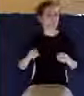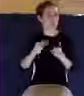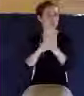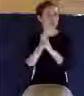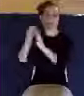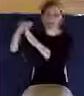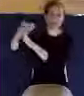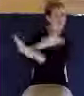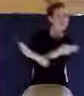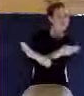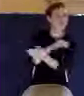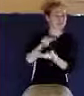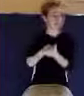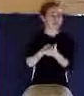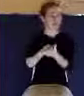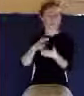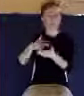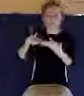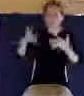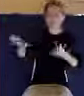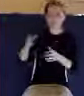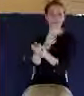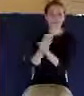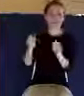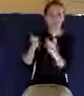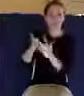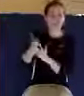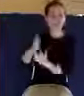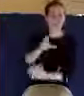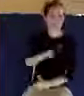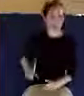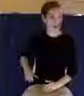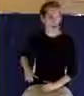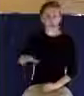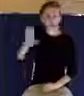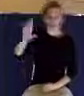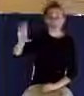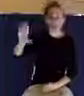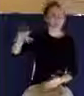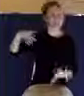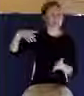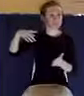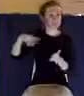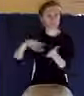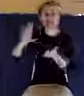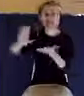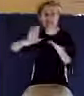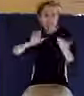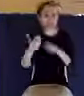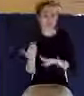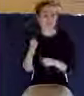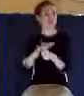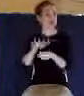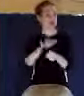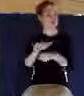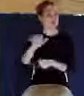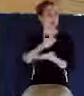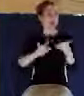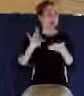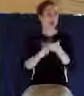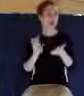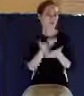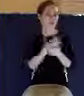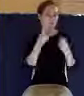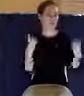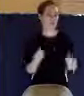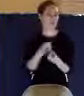Christ has done for us and that his death was sufficient to pay our sin debt, that's where our peace comes from. But another